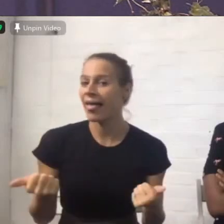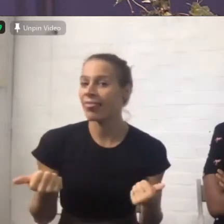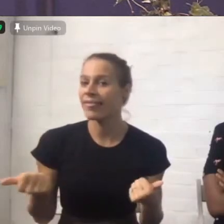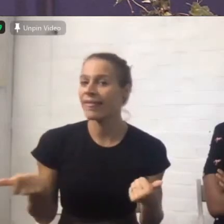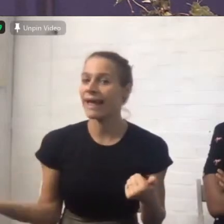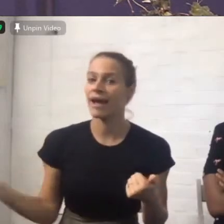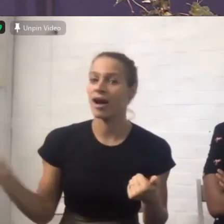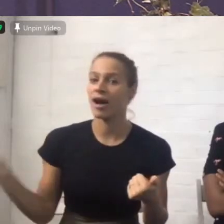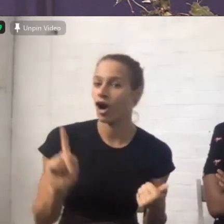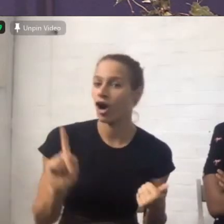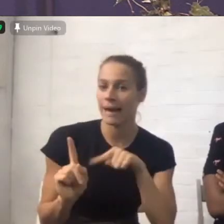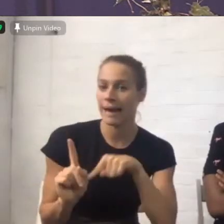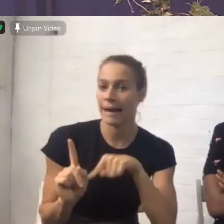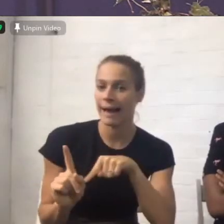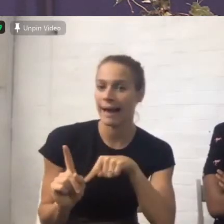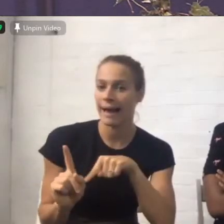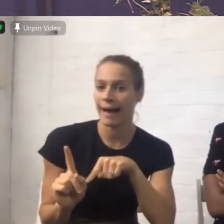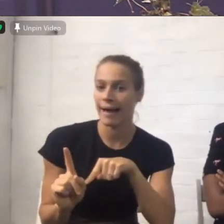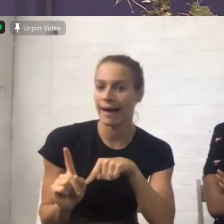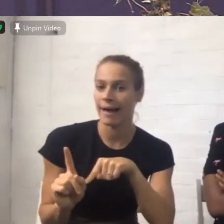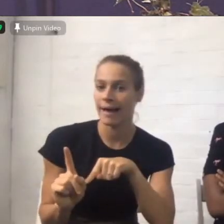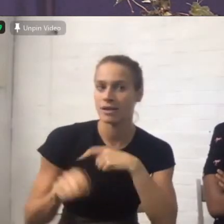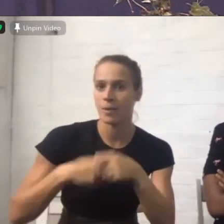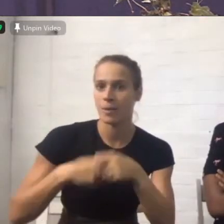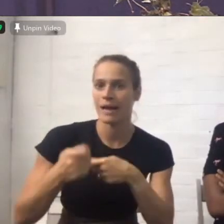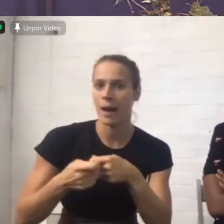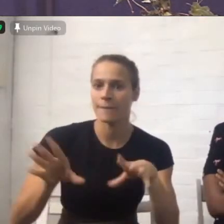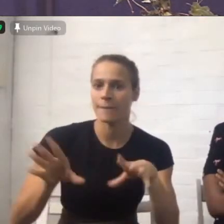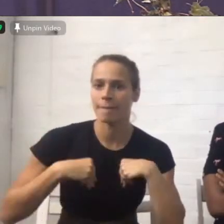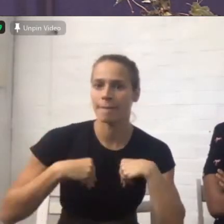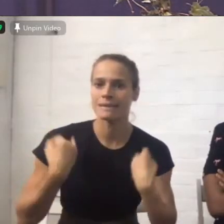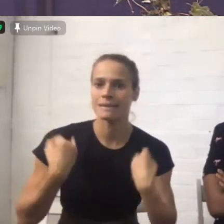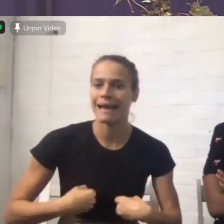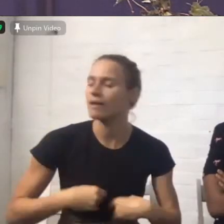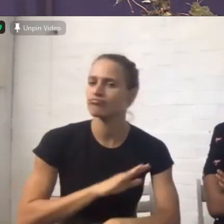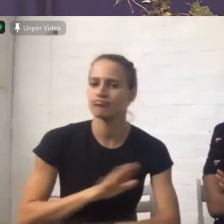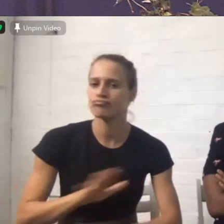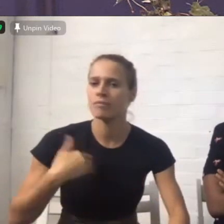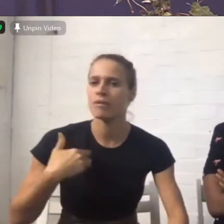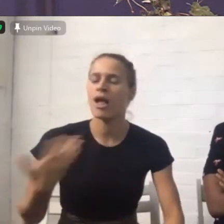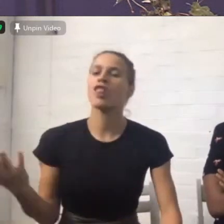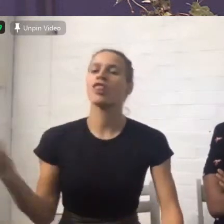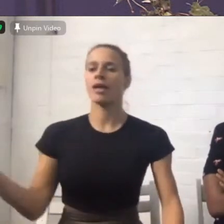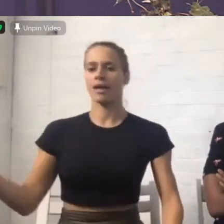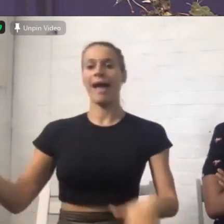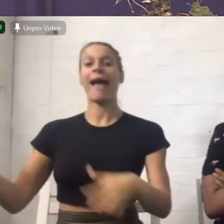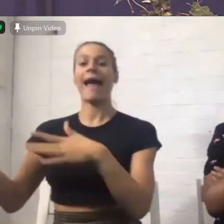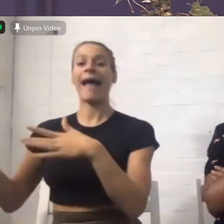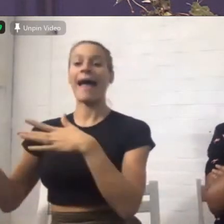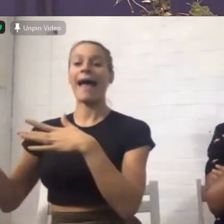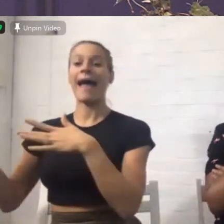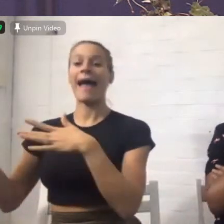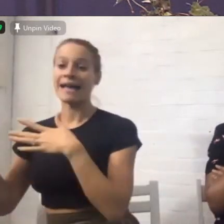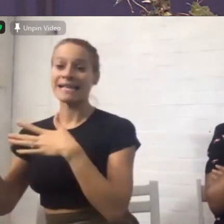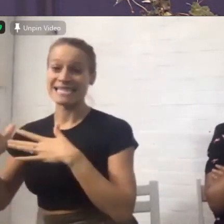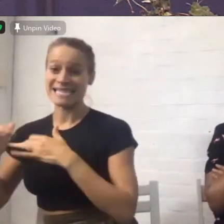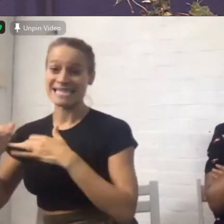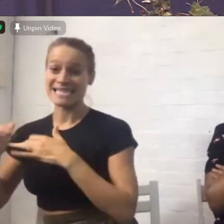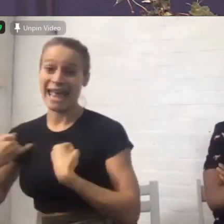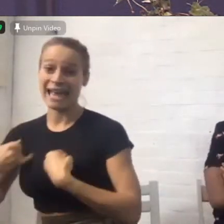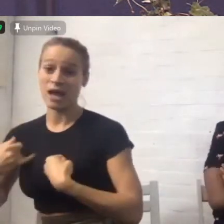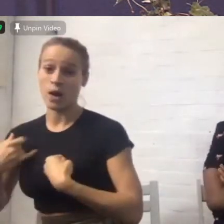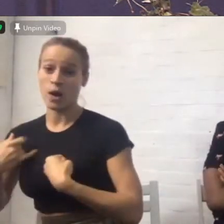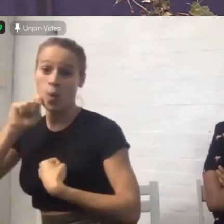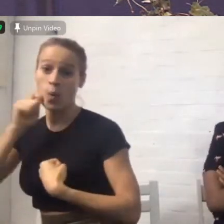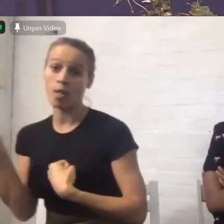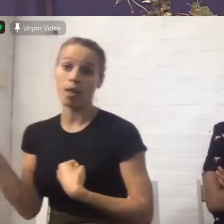here to get healed and there is a prophetic word and a power of God on this place that we believe